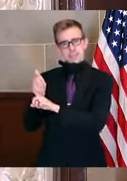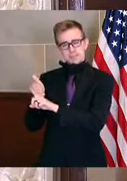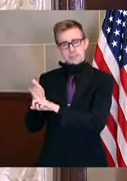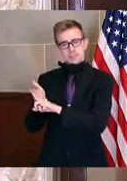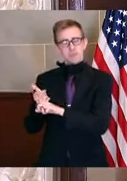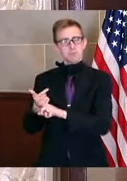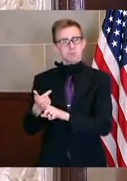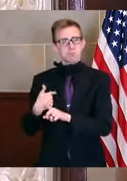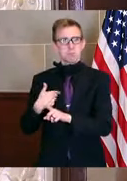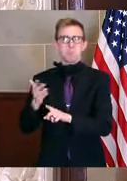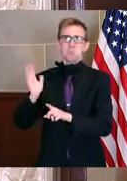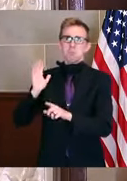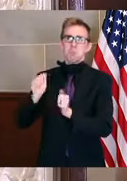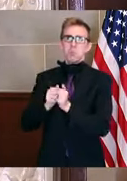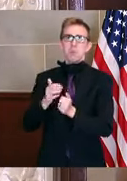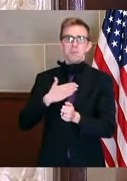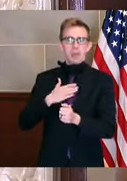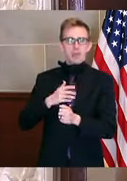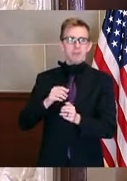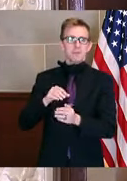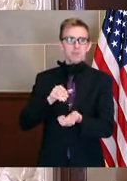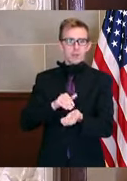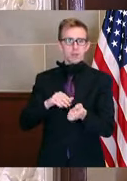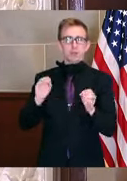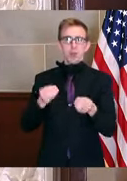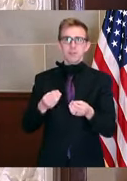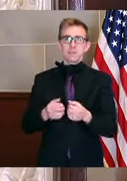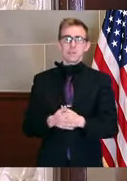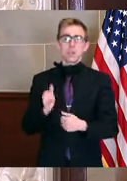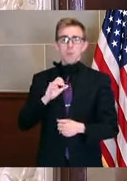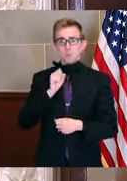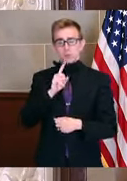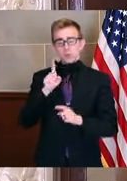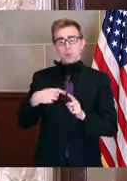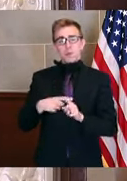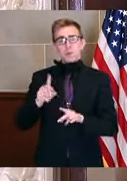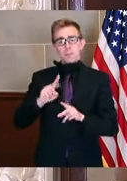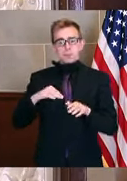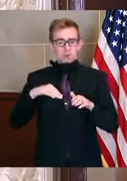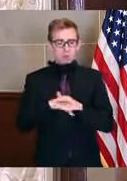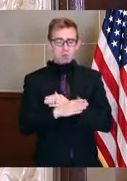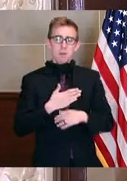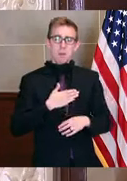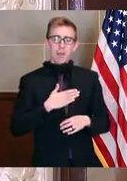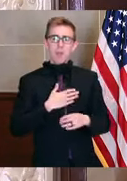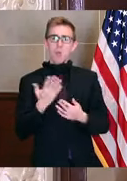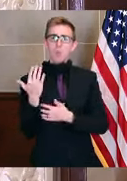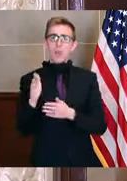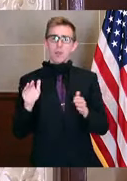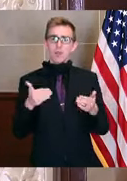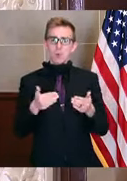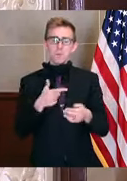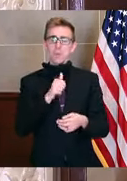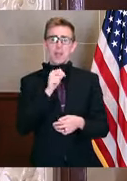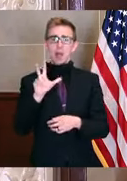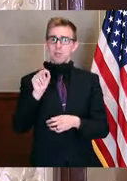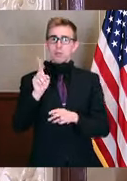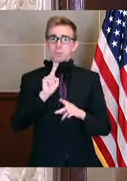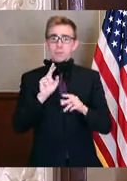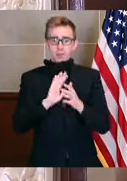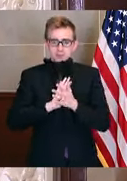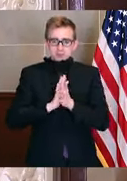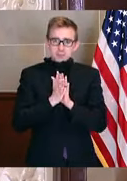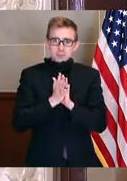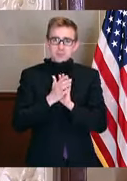was, I guess, for a long time with my own practice. I would want to make sure that when patients came into my waiting room, there weren't 30 patients in a waiting room